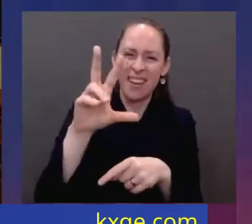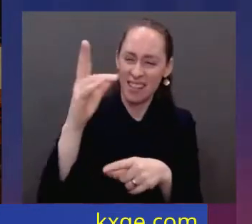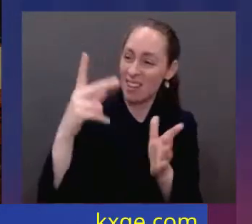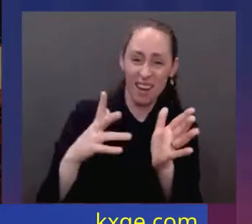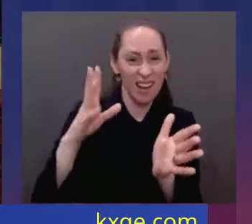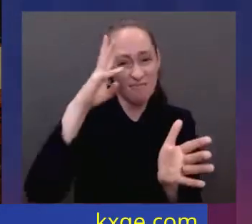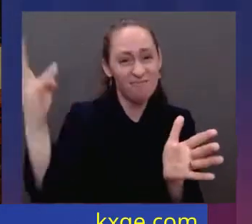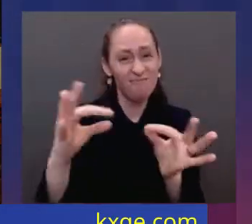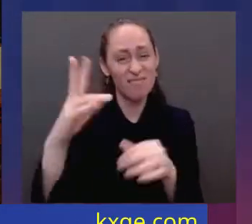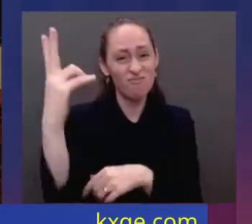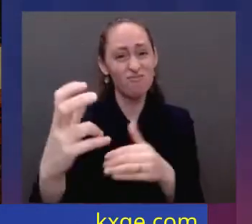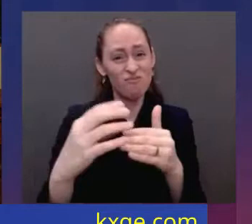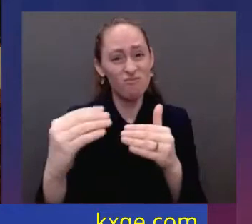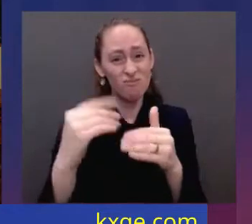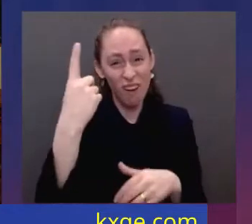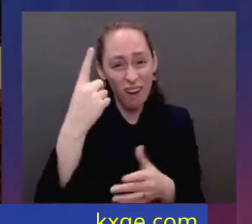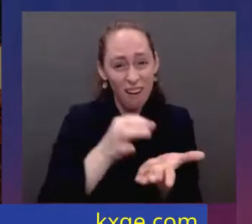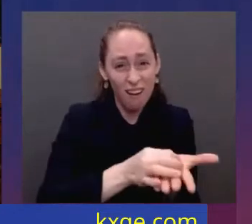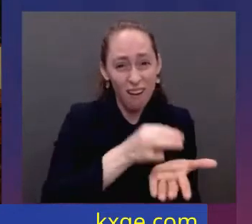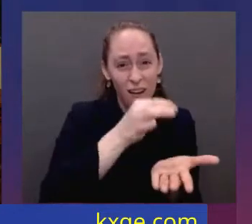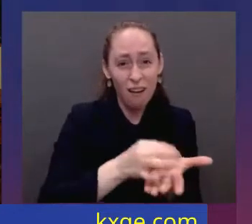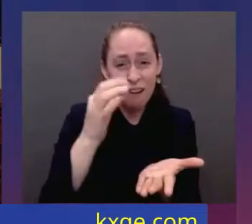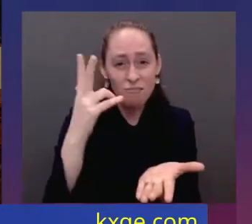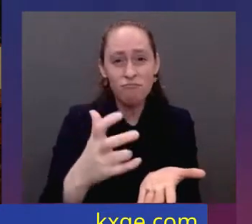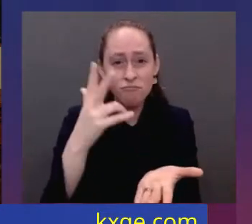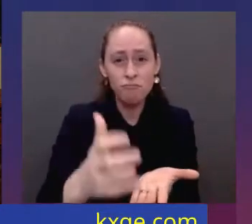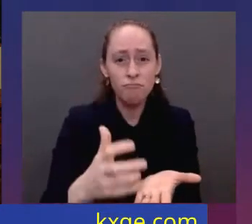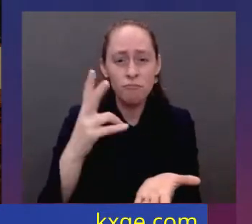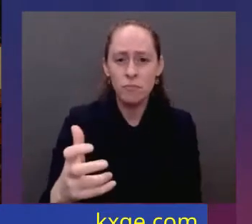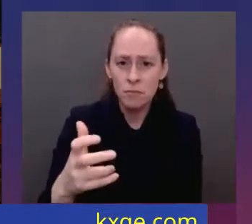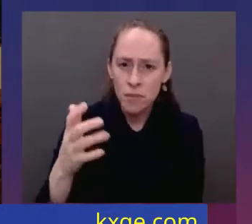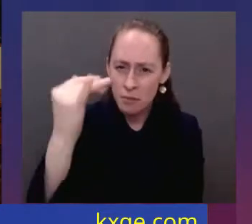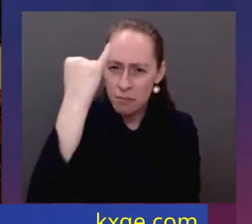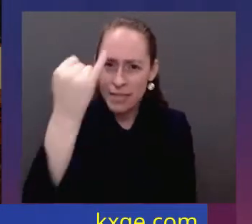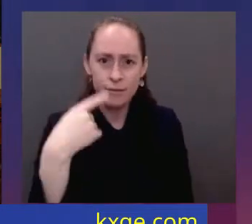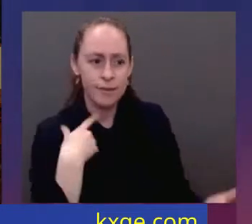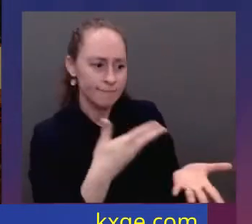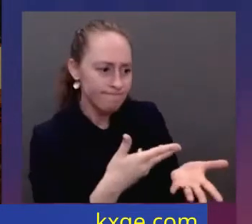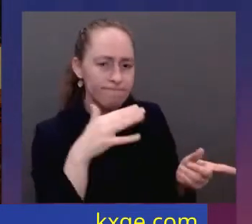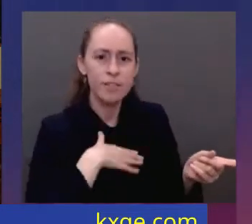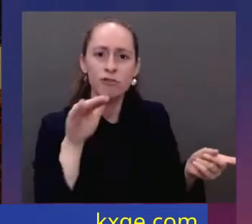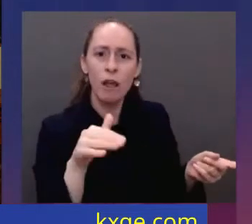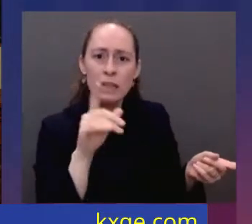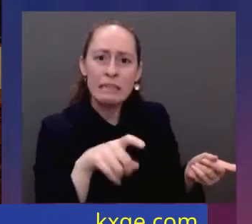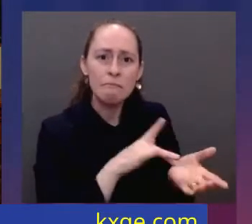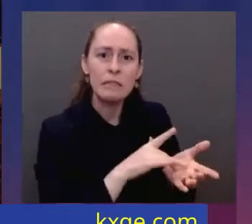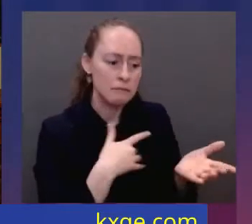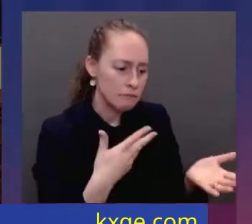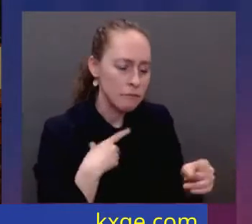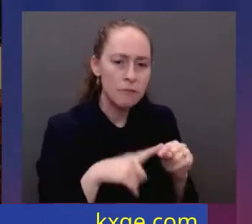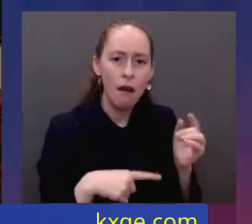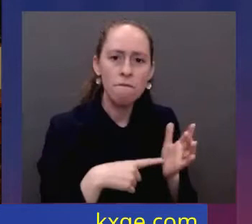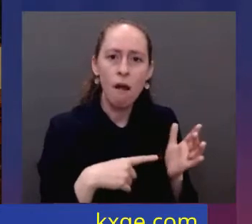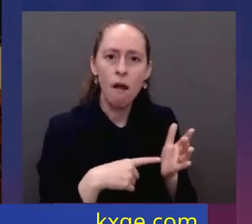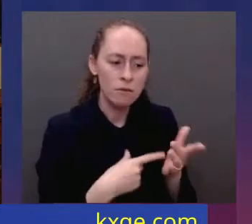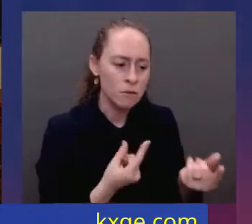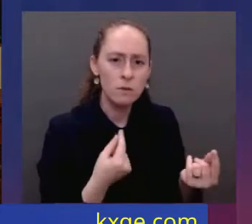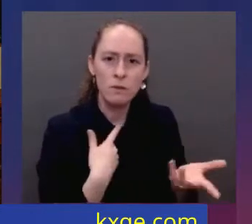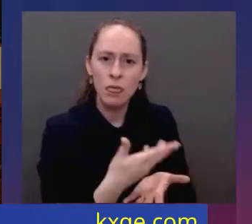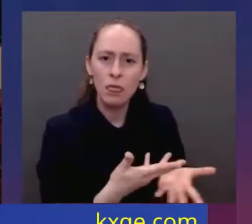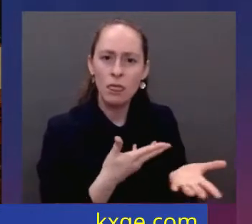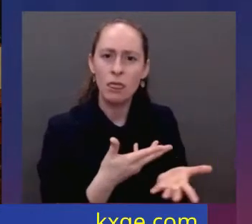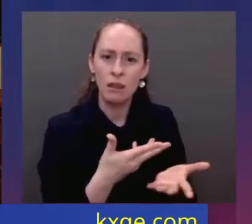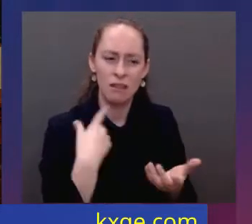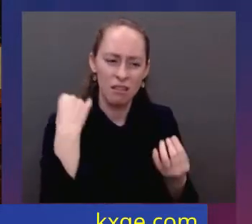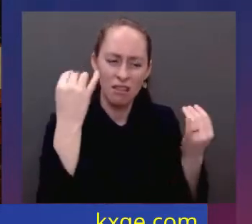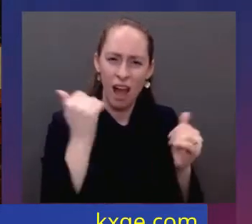who needs insulin to stay healthy and have no idea how in God's name you're going to be able to pay for it. What it does to your family, but what it does to your dignity, your ability to